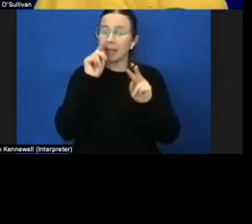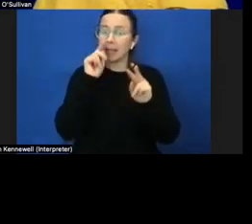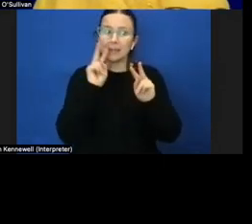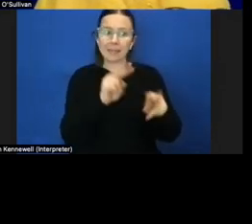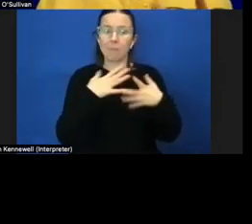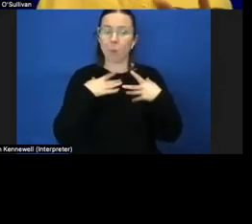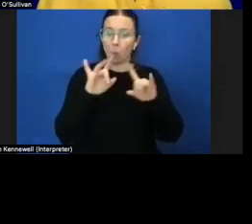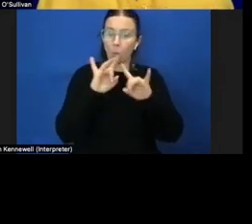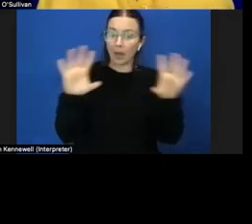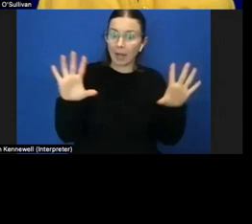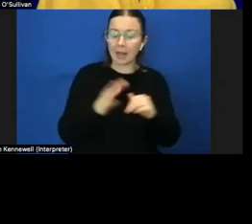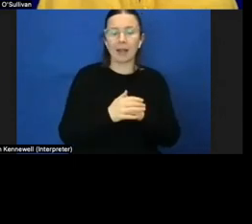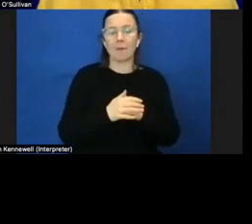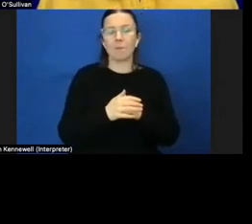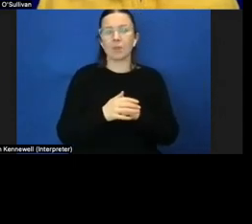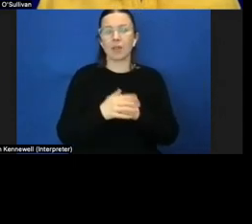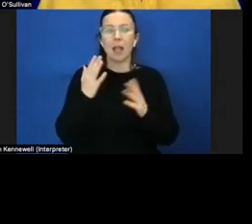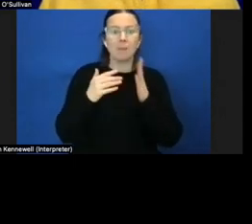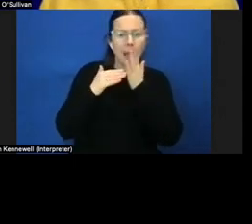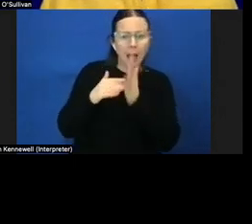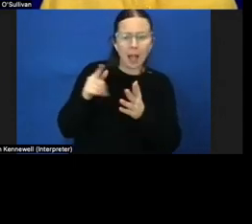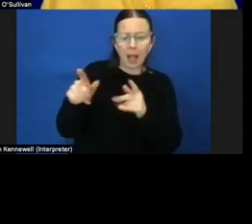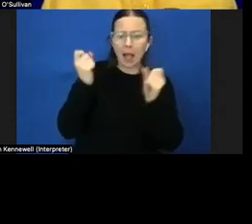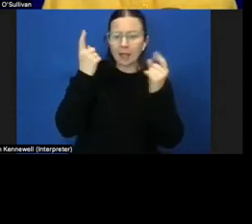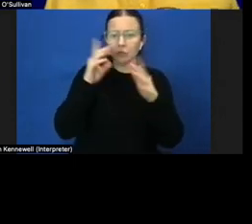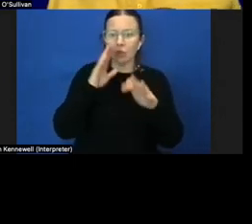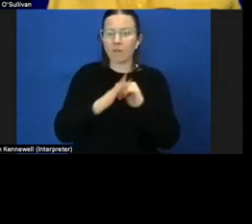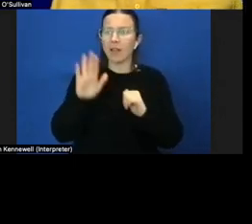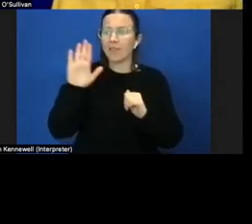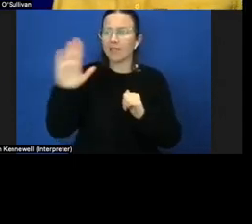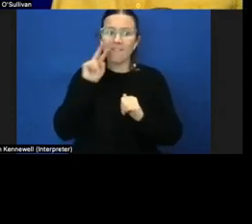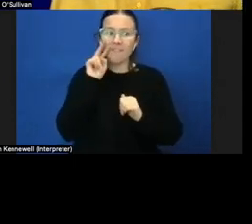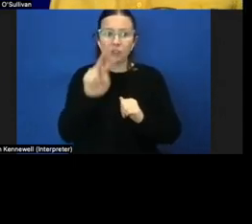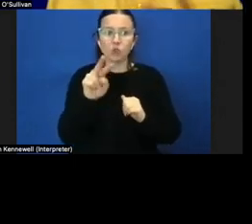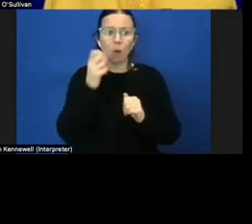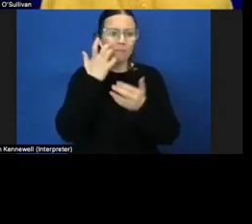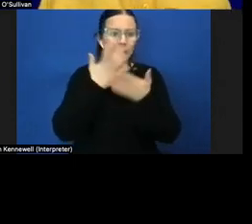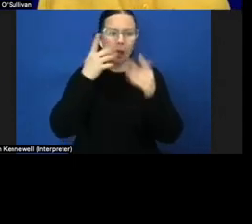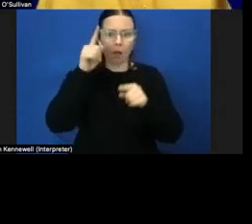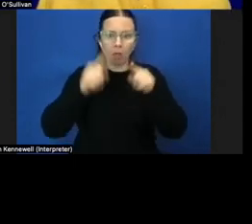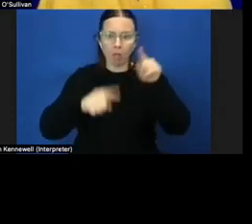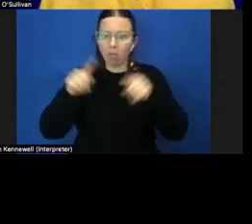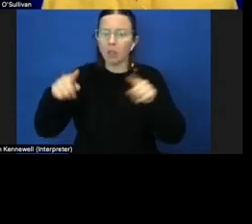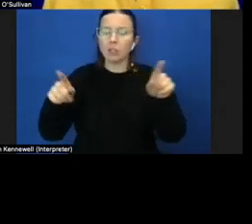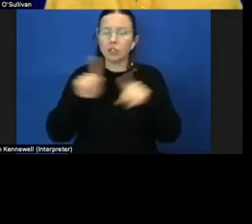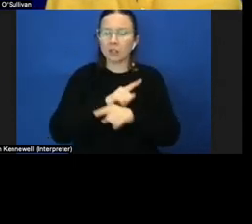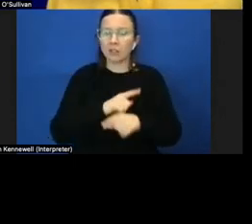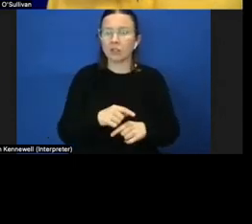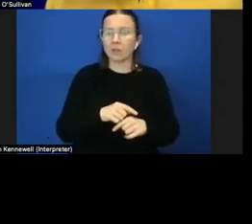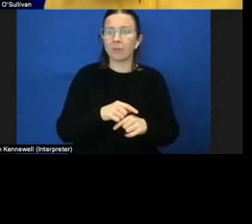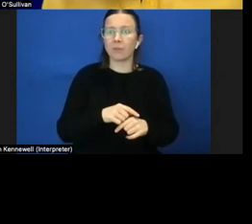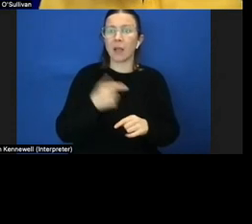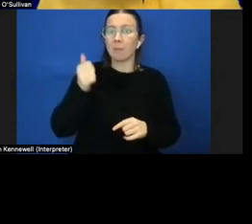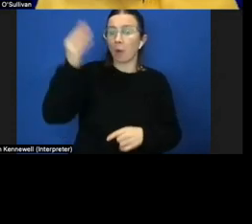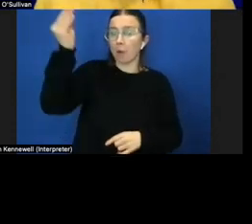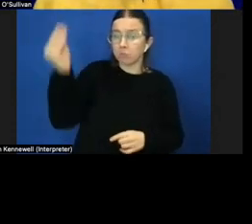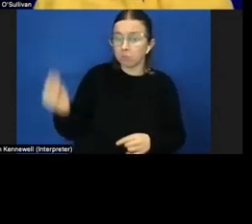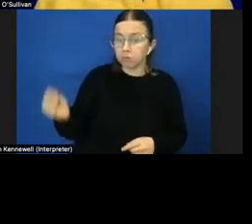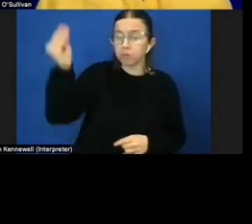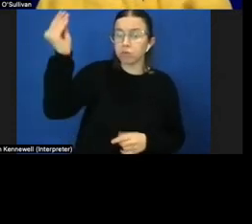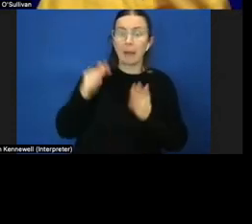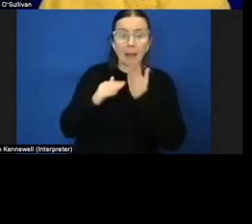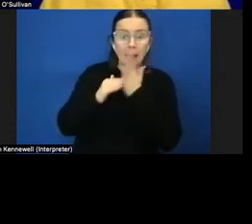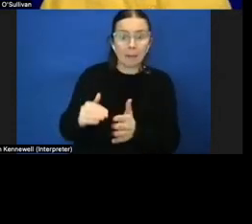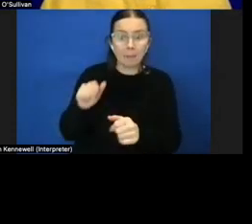understood people's daily vision fluctuations opened or shut a blind in the home potentially for